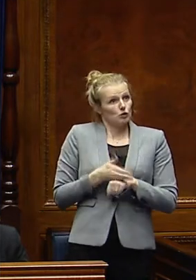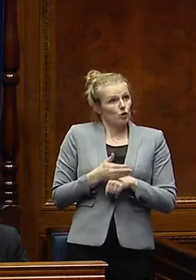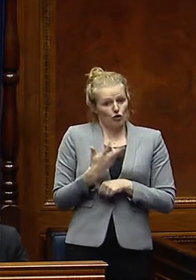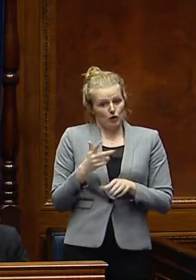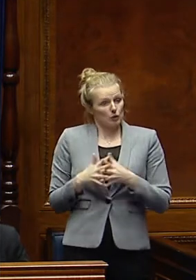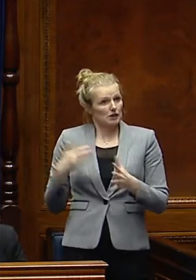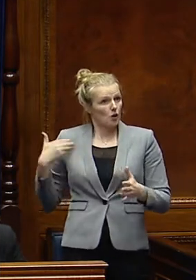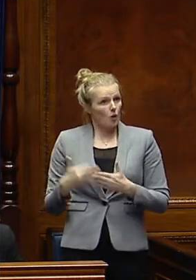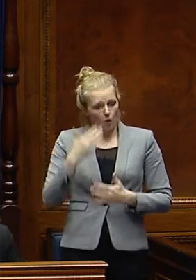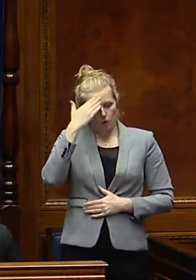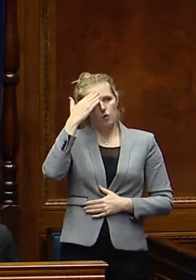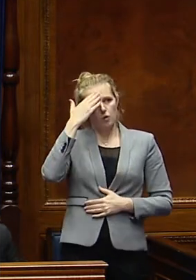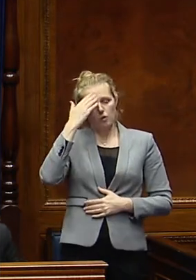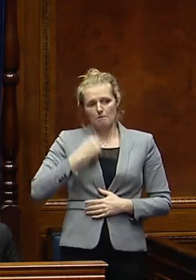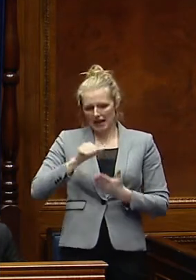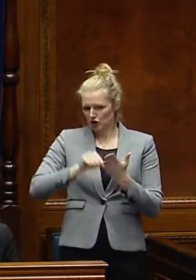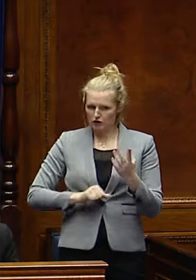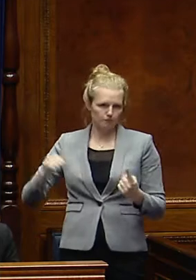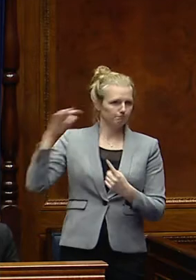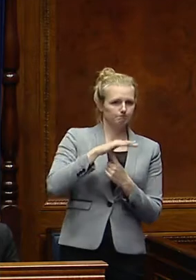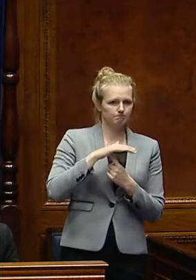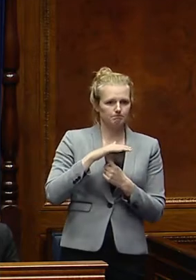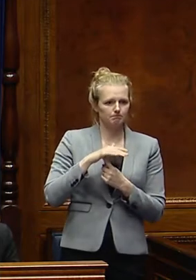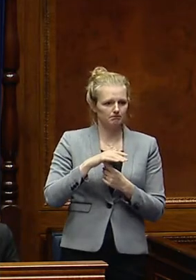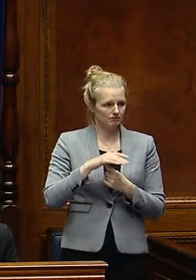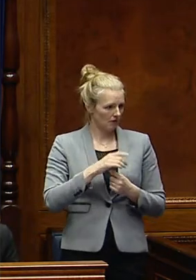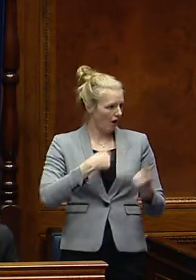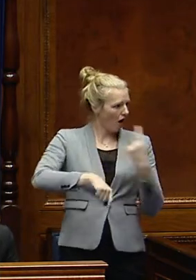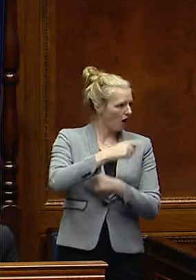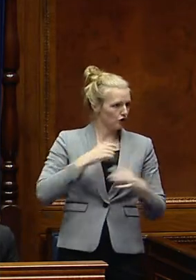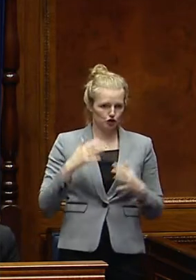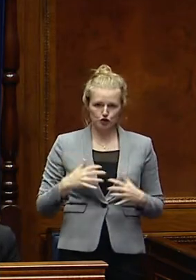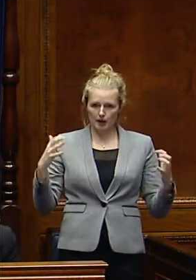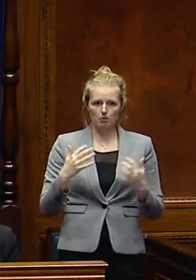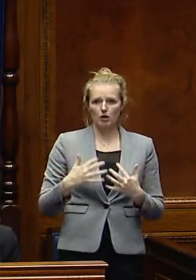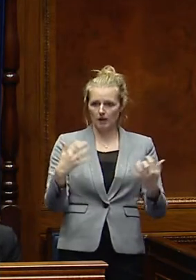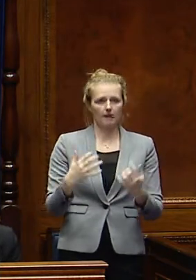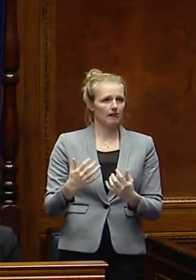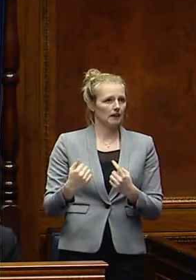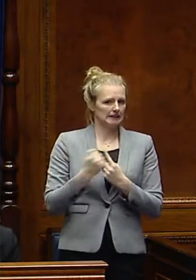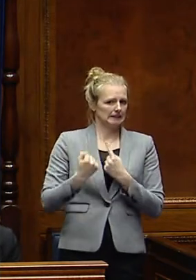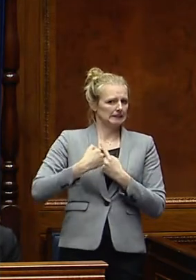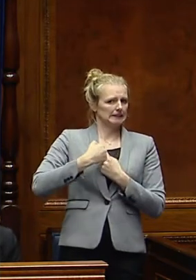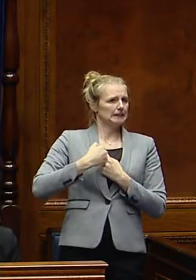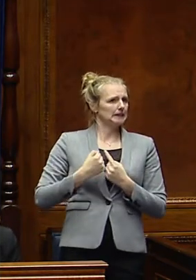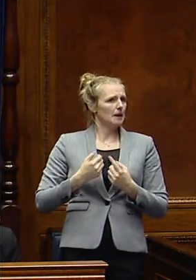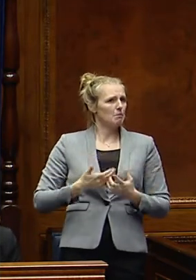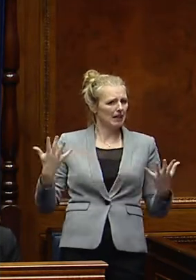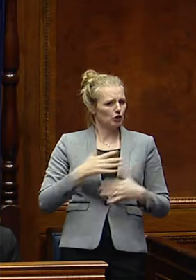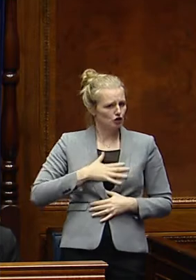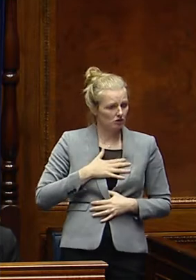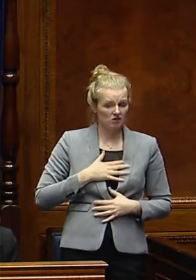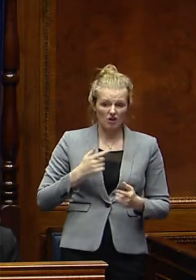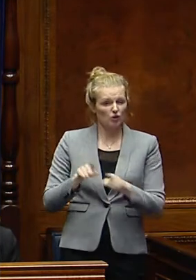ago has been high up on my agenda, obviously from other members of this chamber who have been raising concerns, but also those groups that work at the